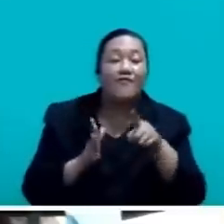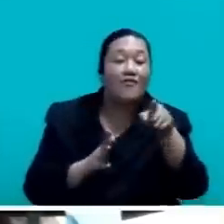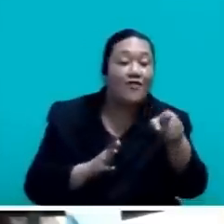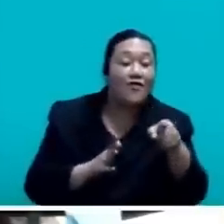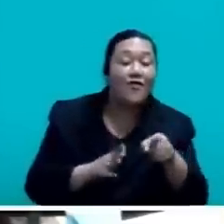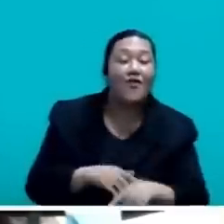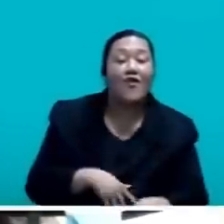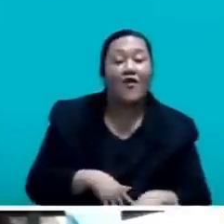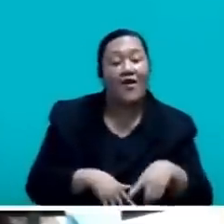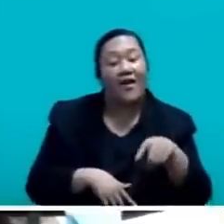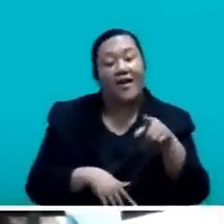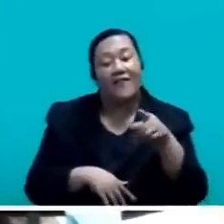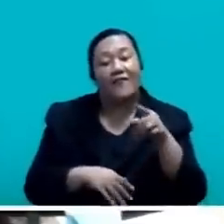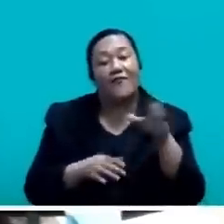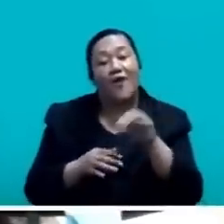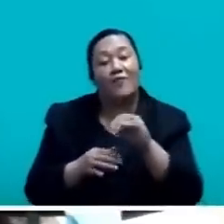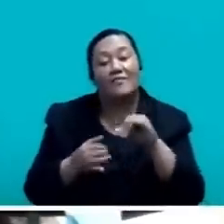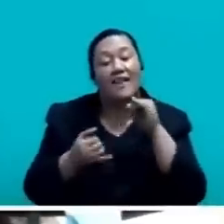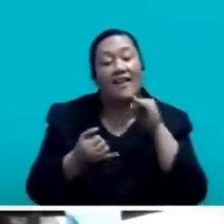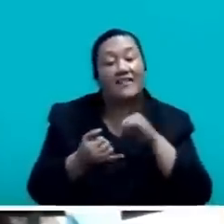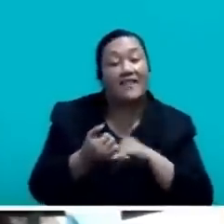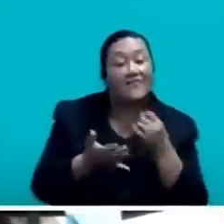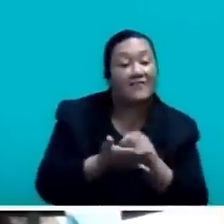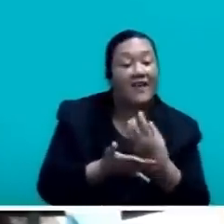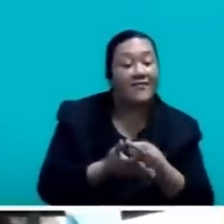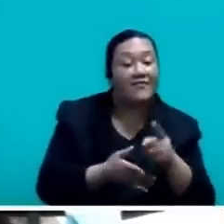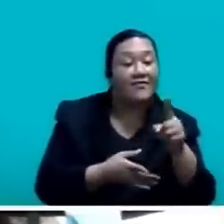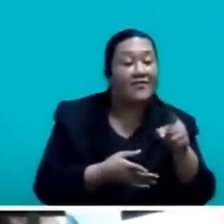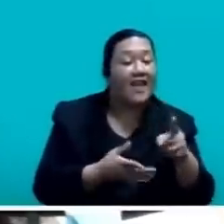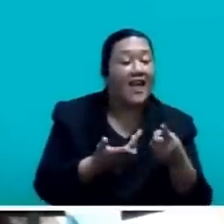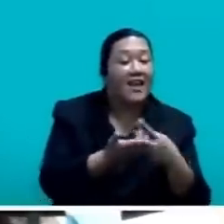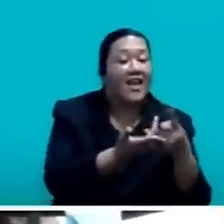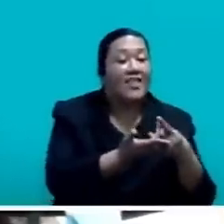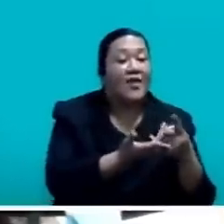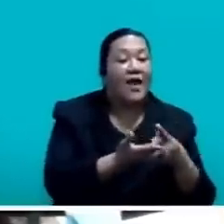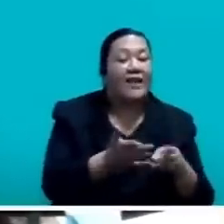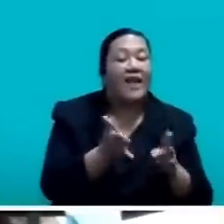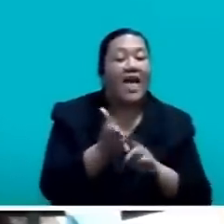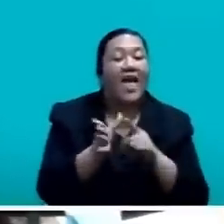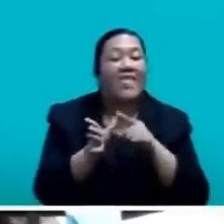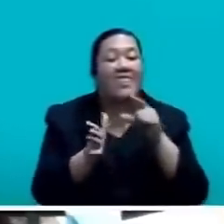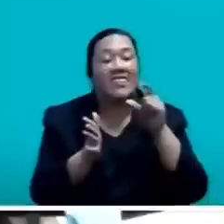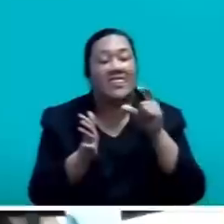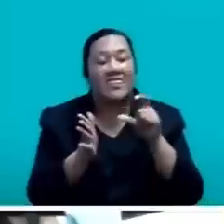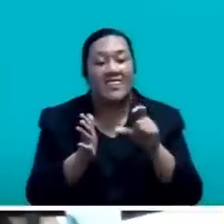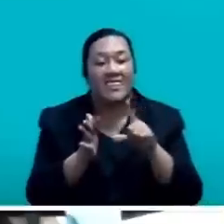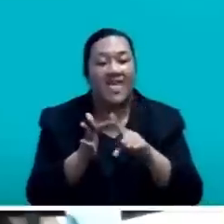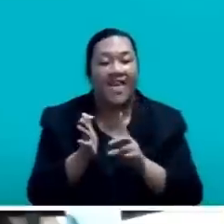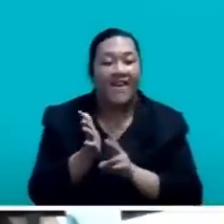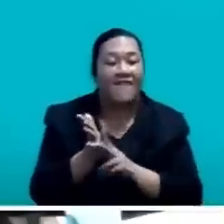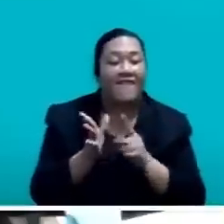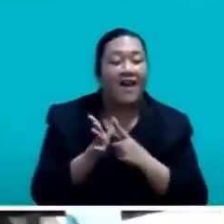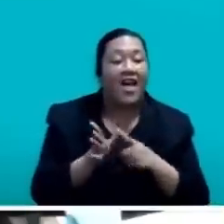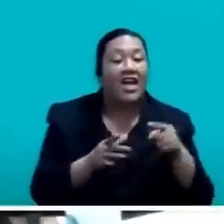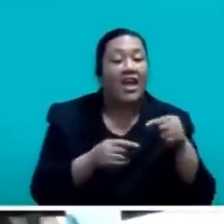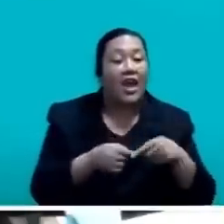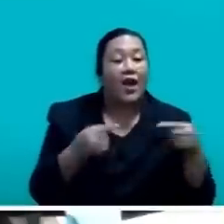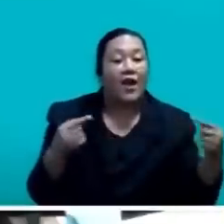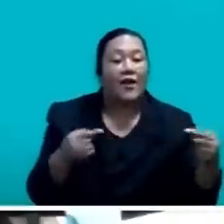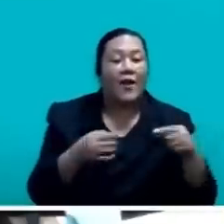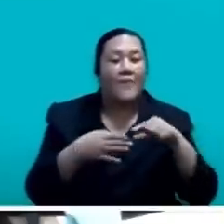Honourable Tuna Ewa and adopted son of Sabusabu, Krustan of course, the leader of our opposition.